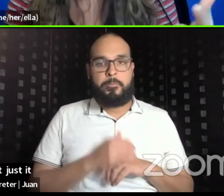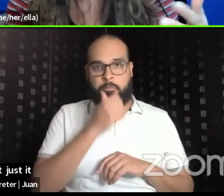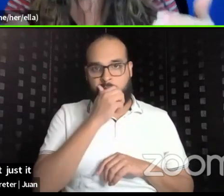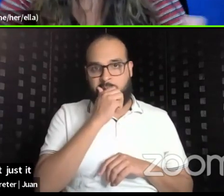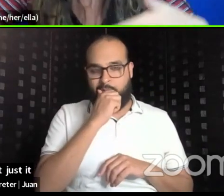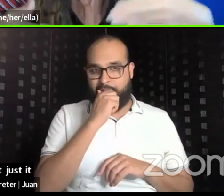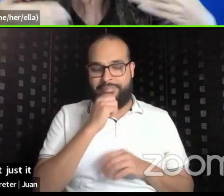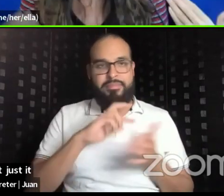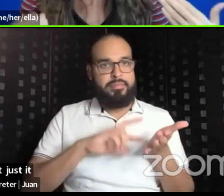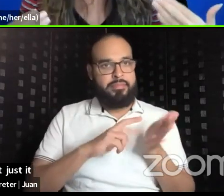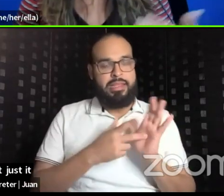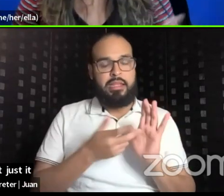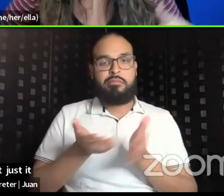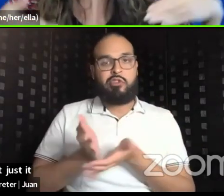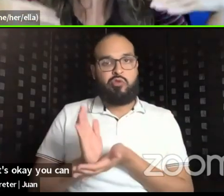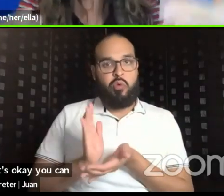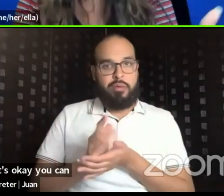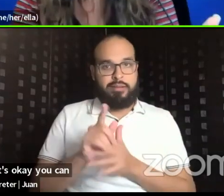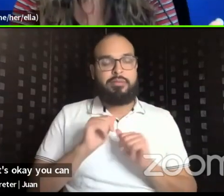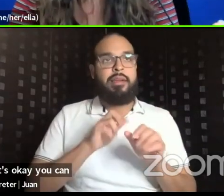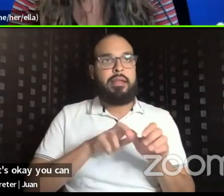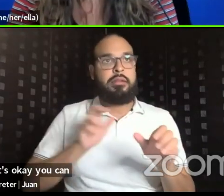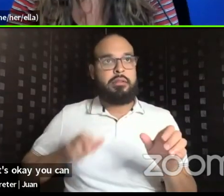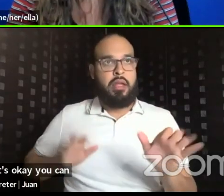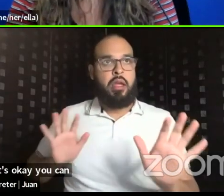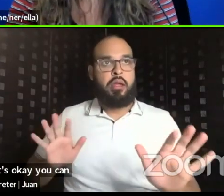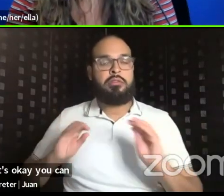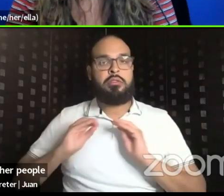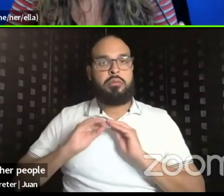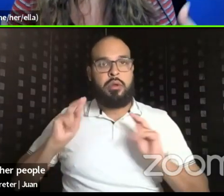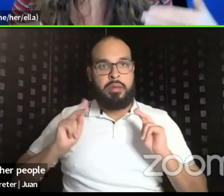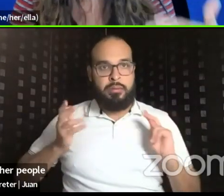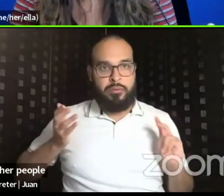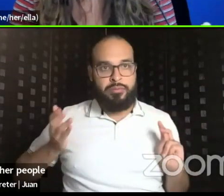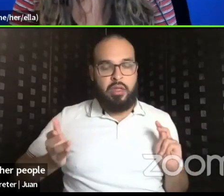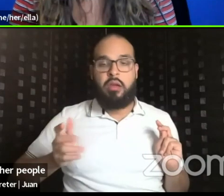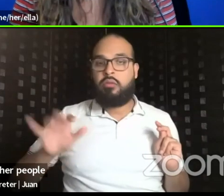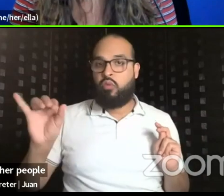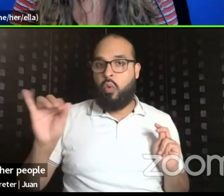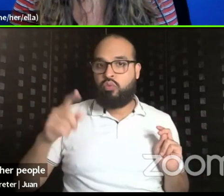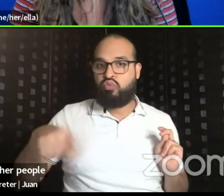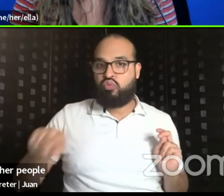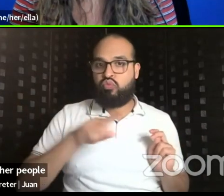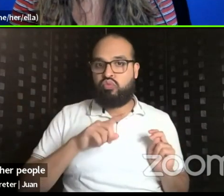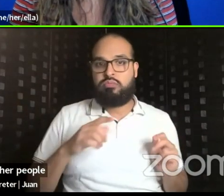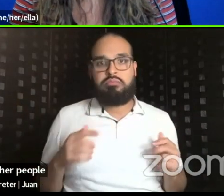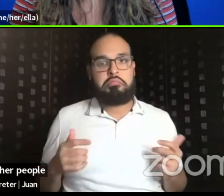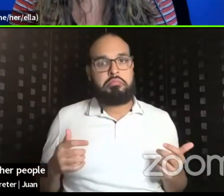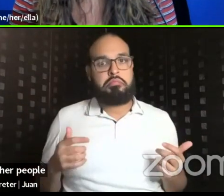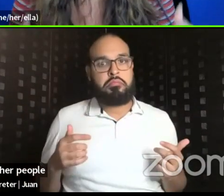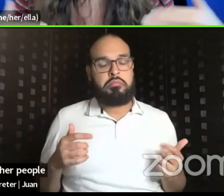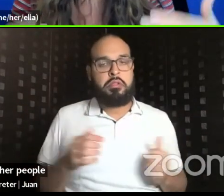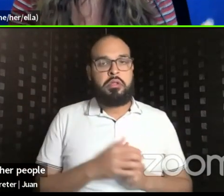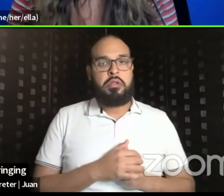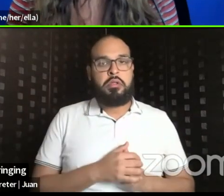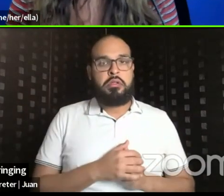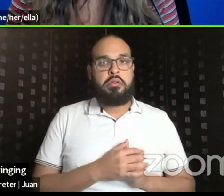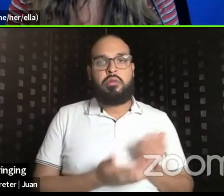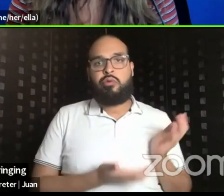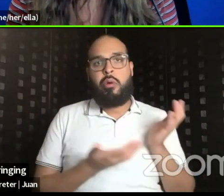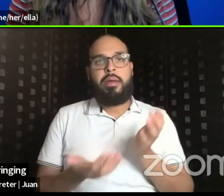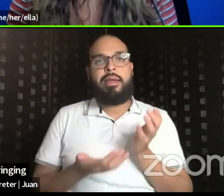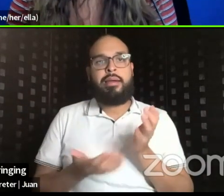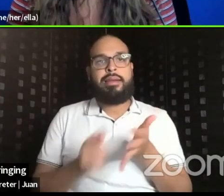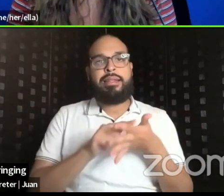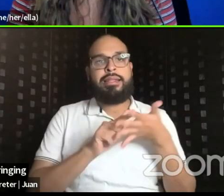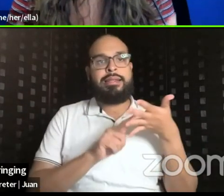it's okay. You can step back because there's other people there, um, who will also be, um, bringing these things